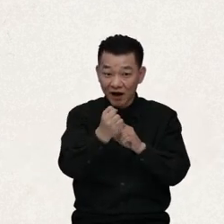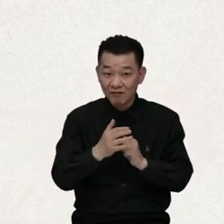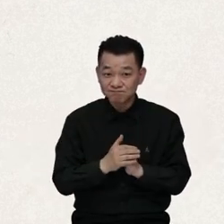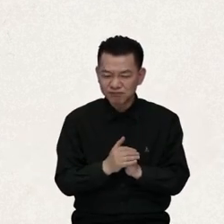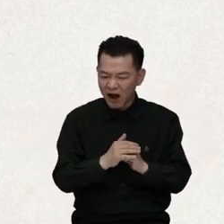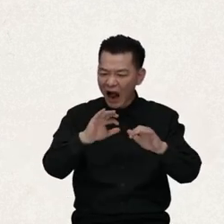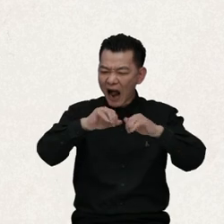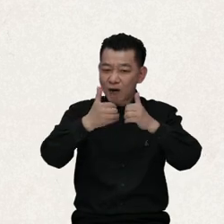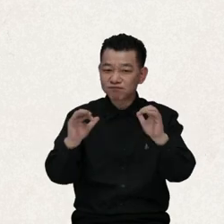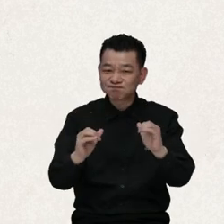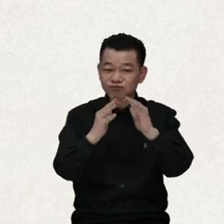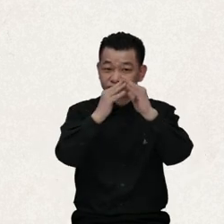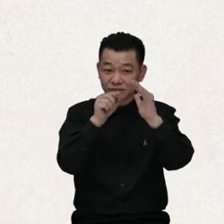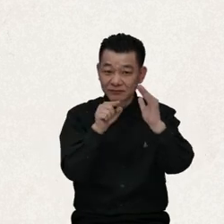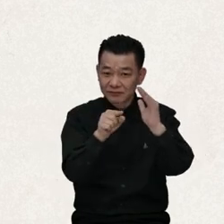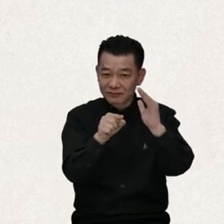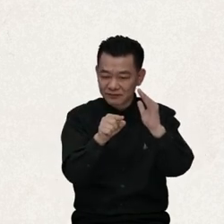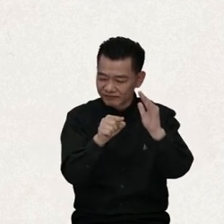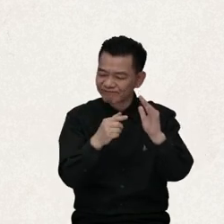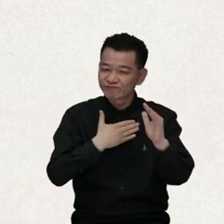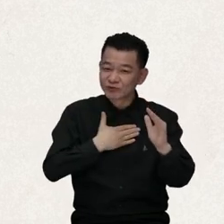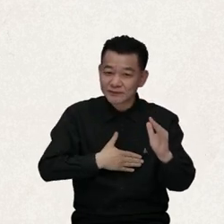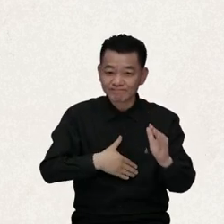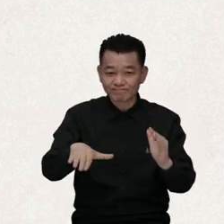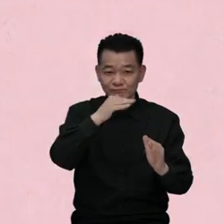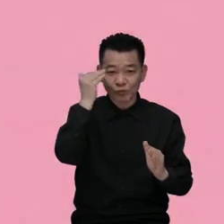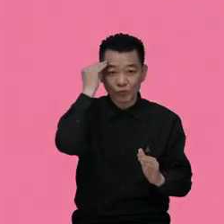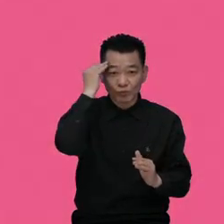I am curious of what does it consist of?